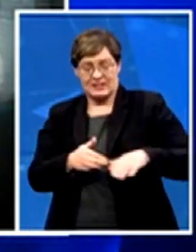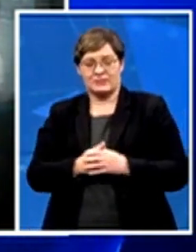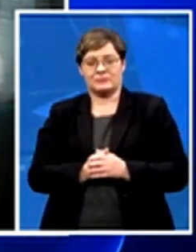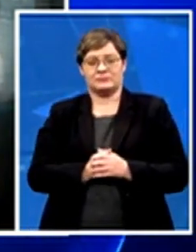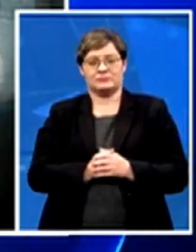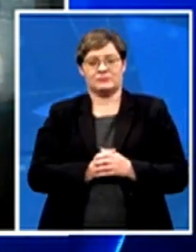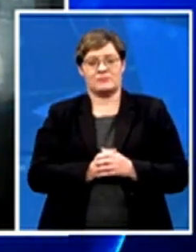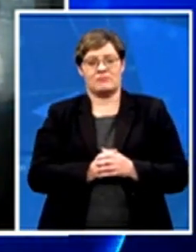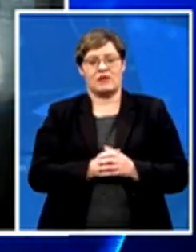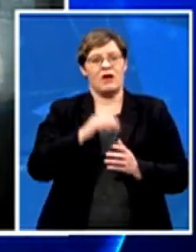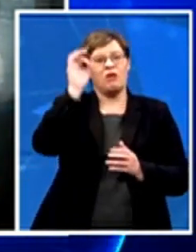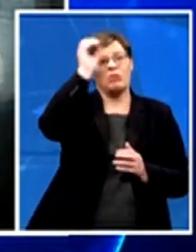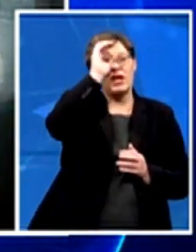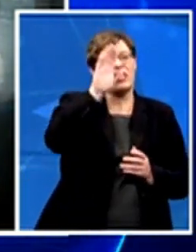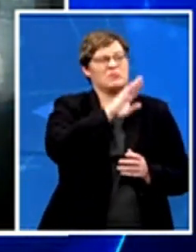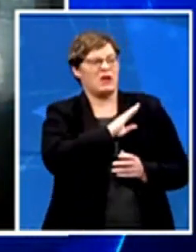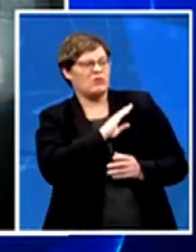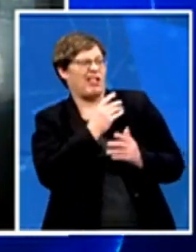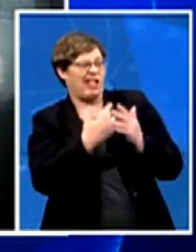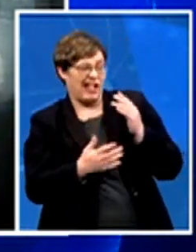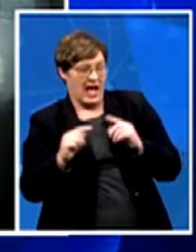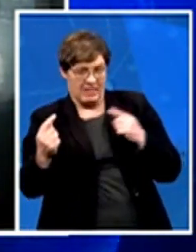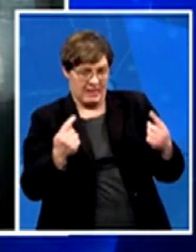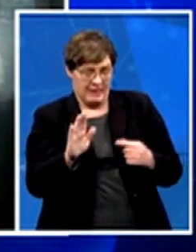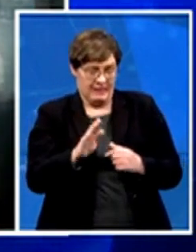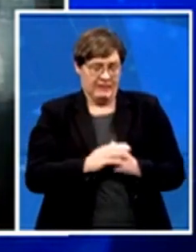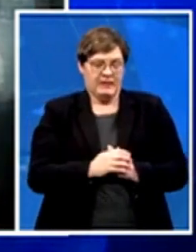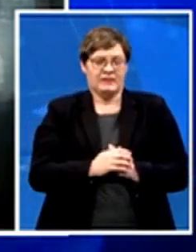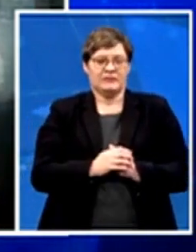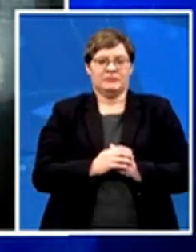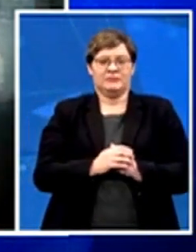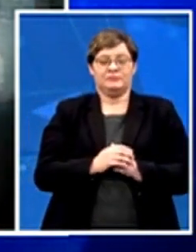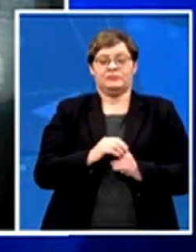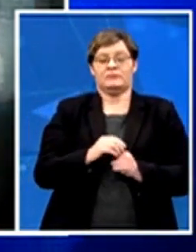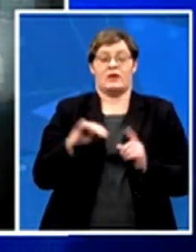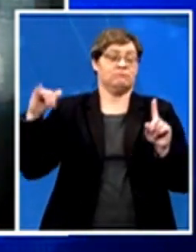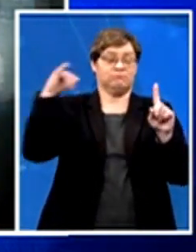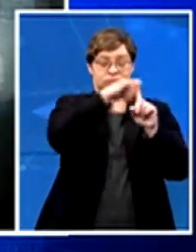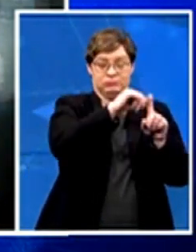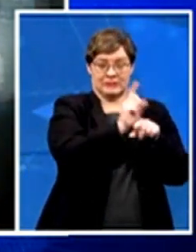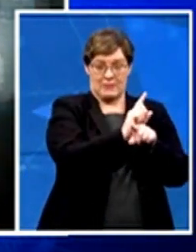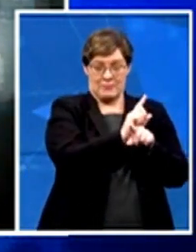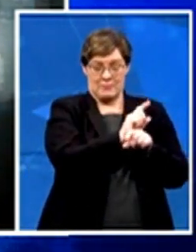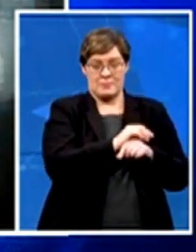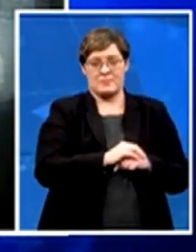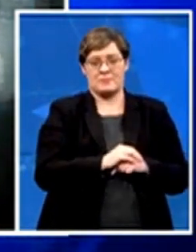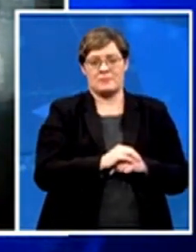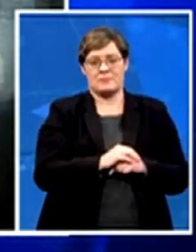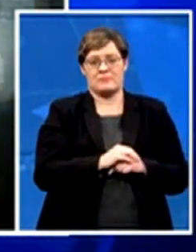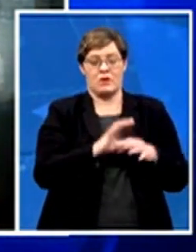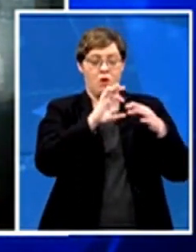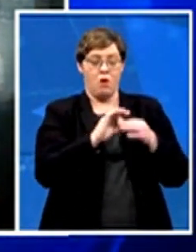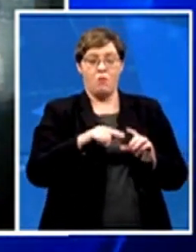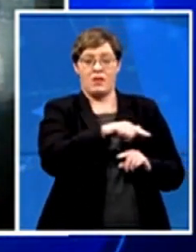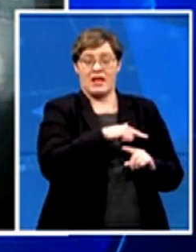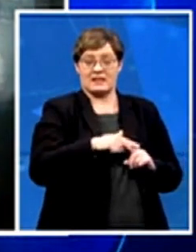other government-related funding. The 9-11 attacks resulted in homeland security being formed to hopefully